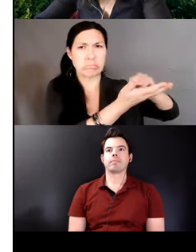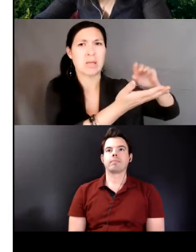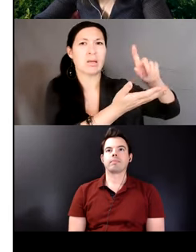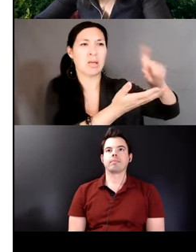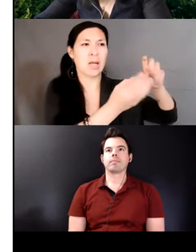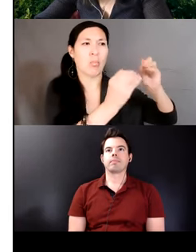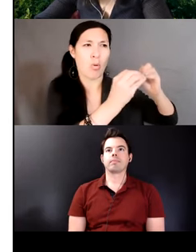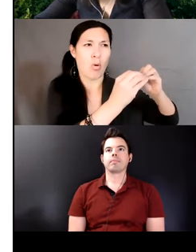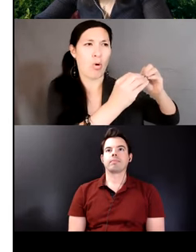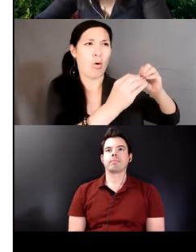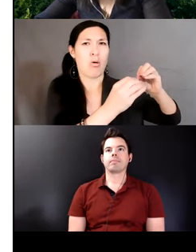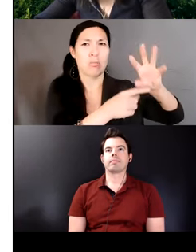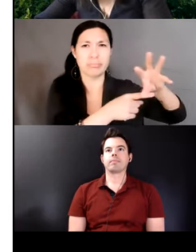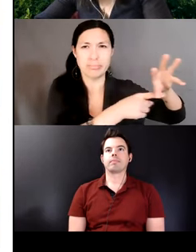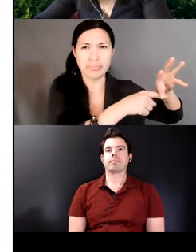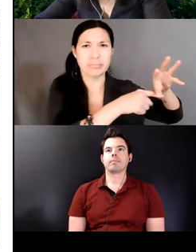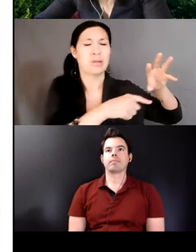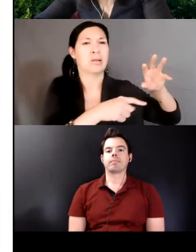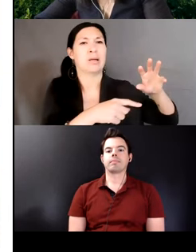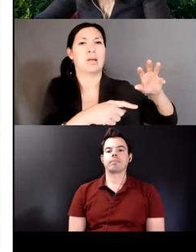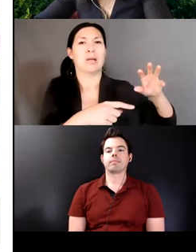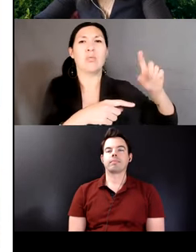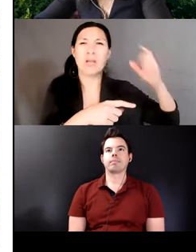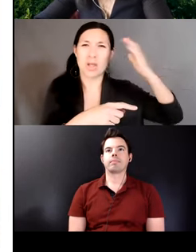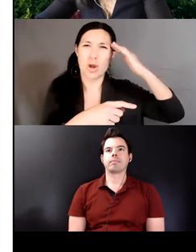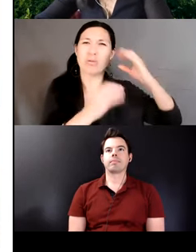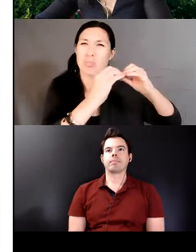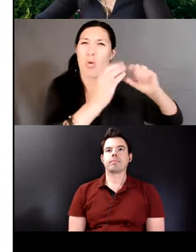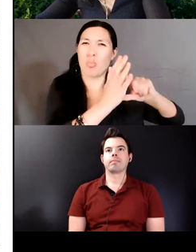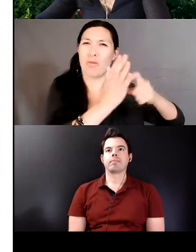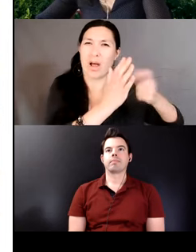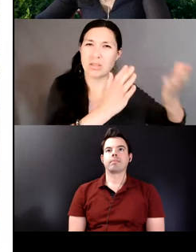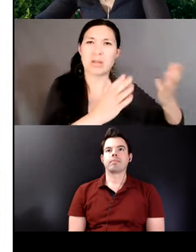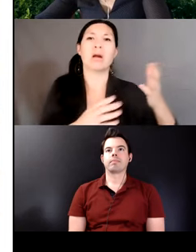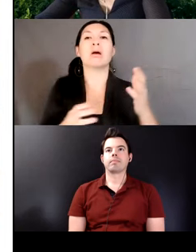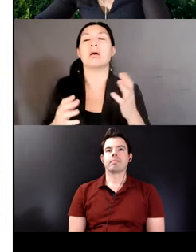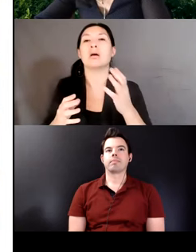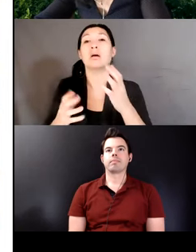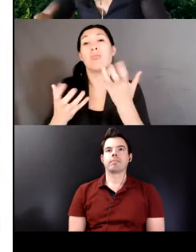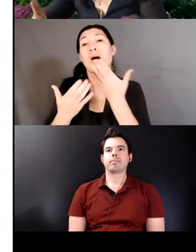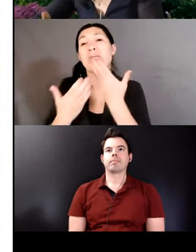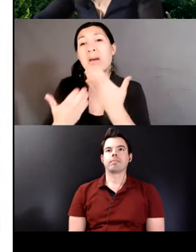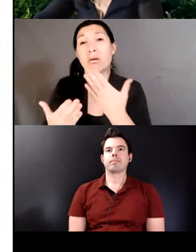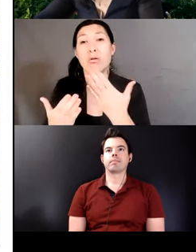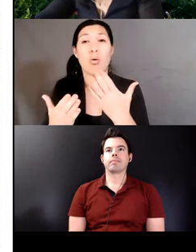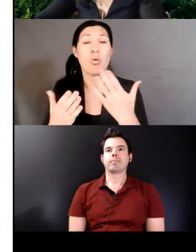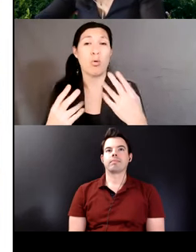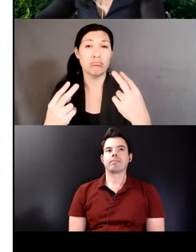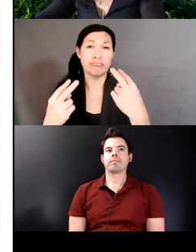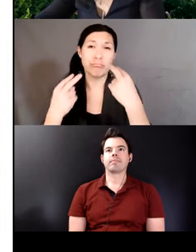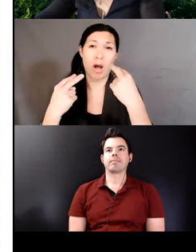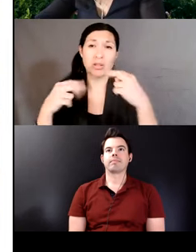more morphology. Well, I just want to thank you and the monolingual speakers